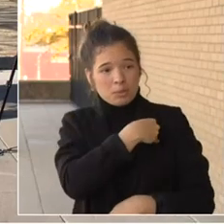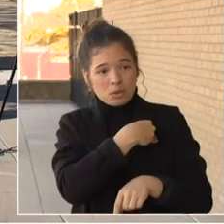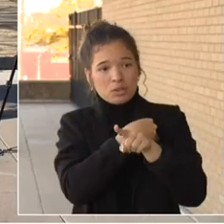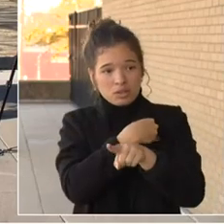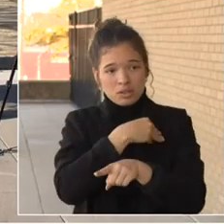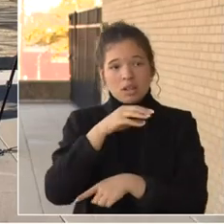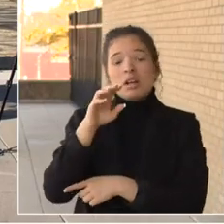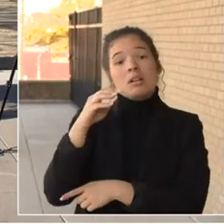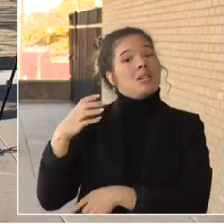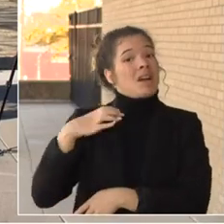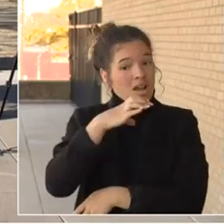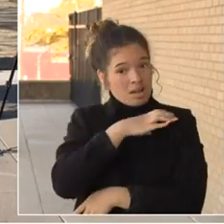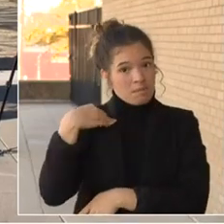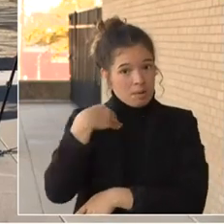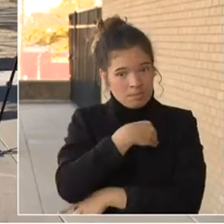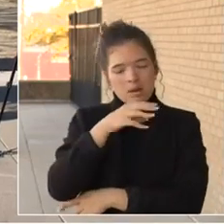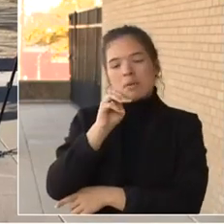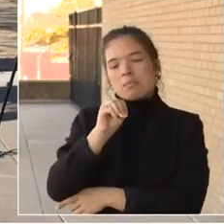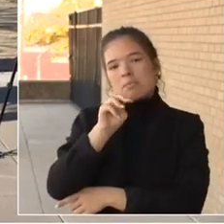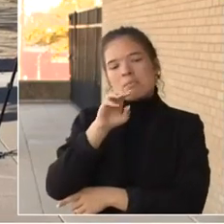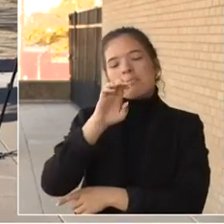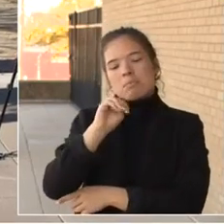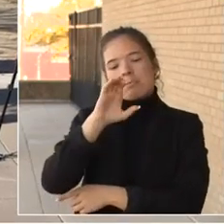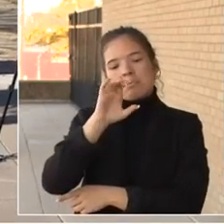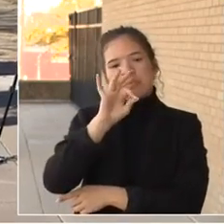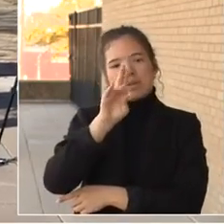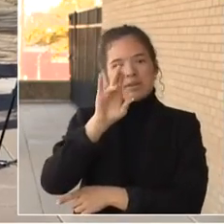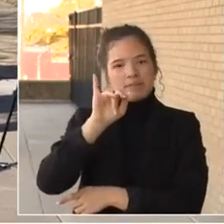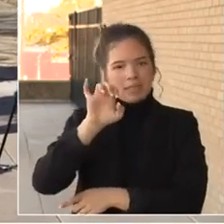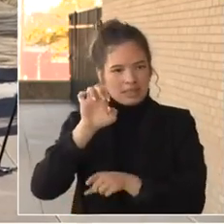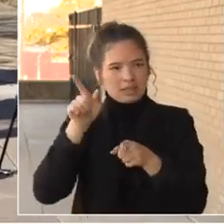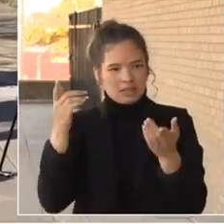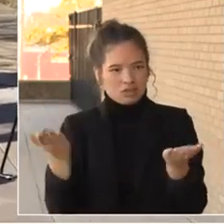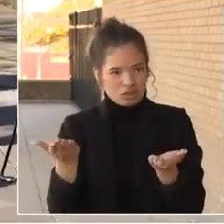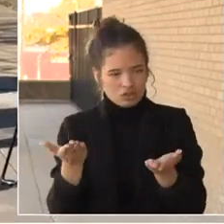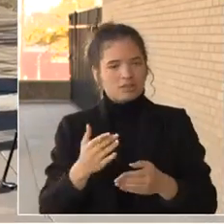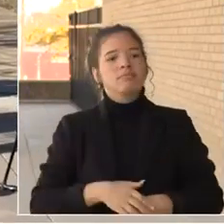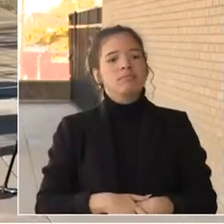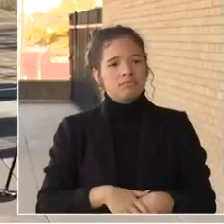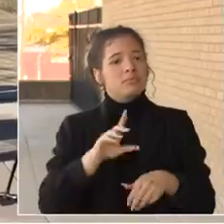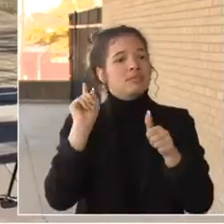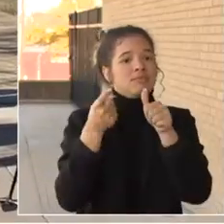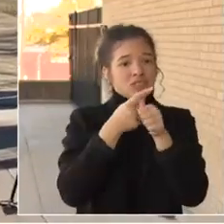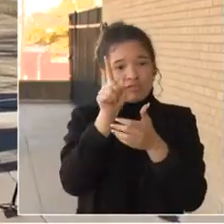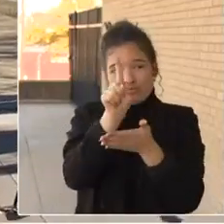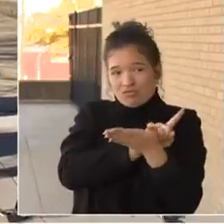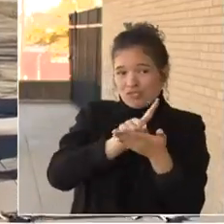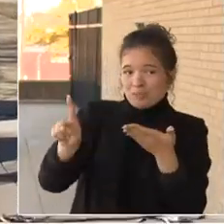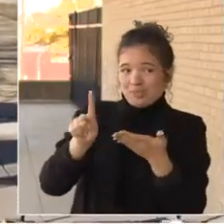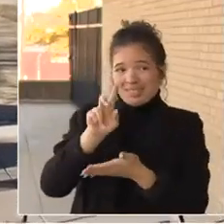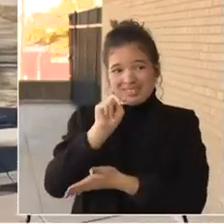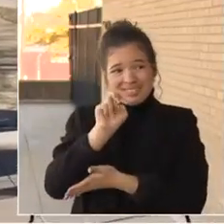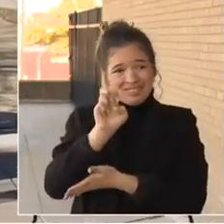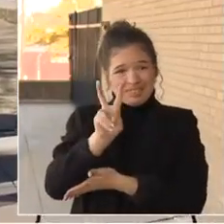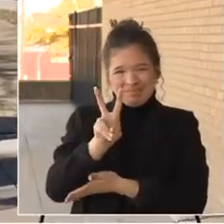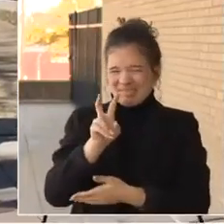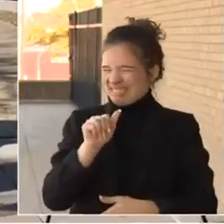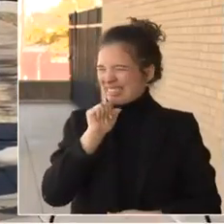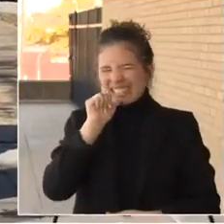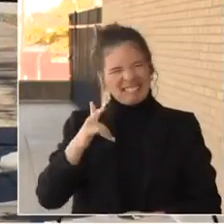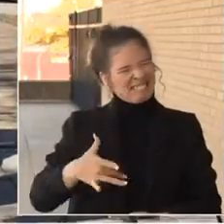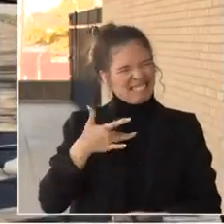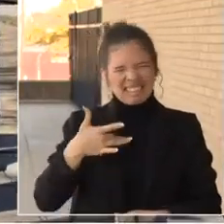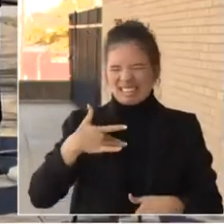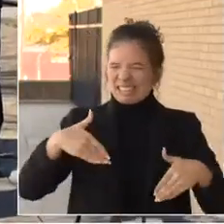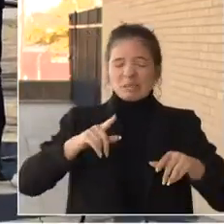And we are now starting the first week of November. Doesn't feel like it but we'll take it. And many